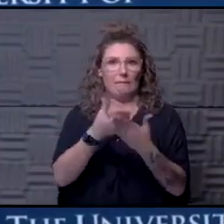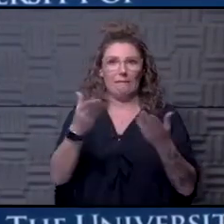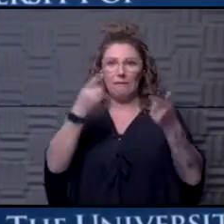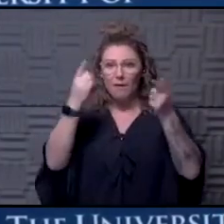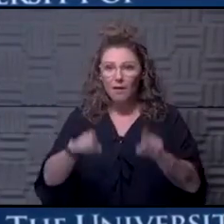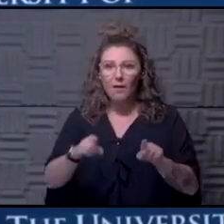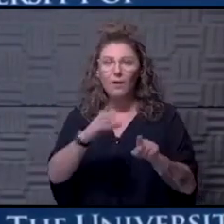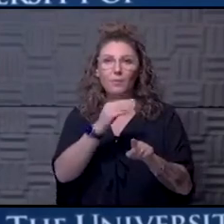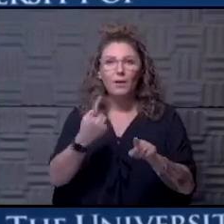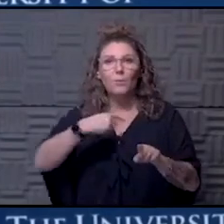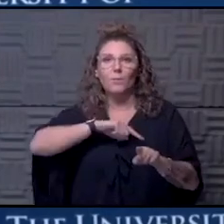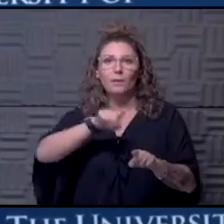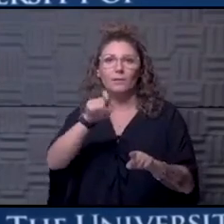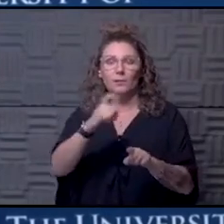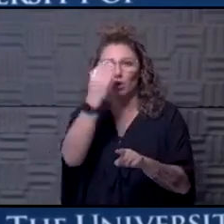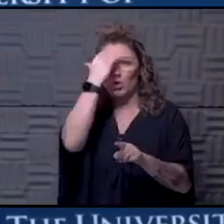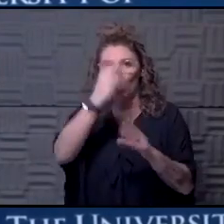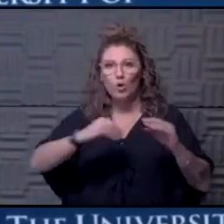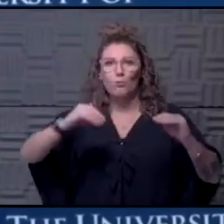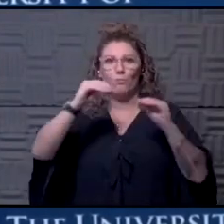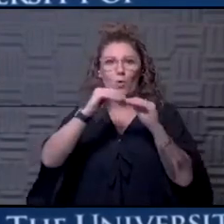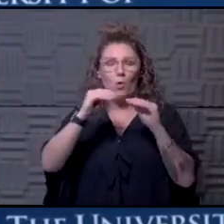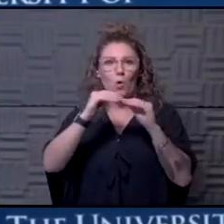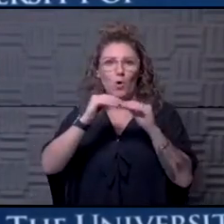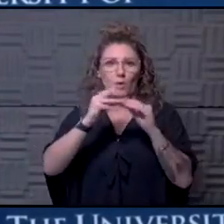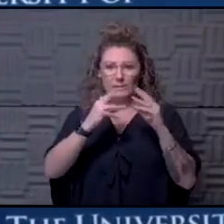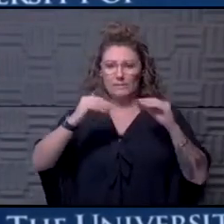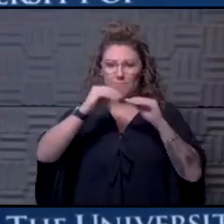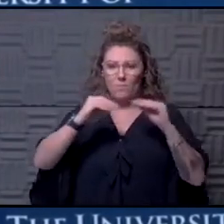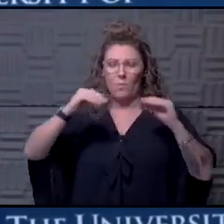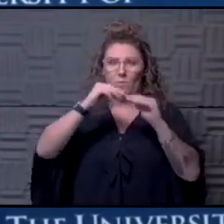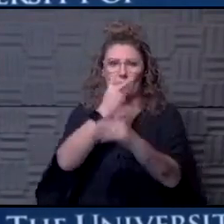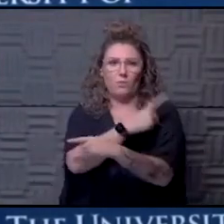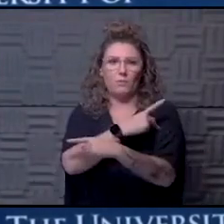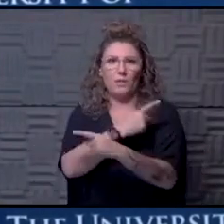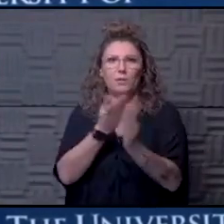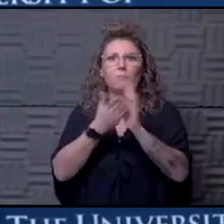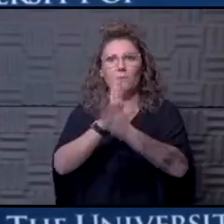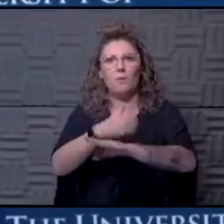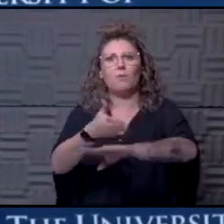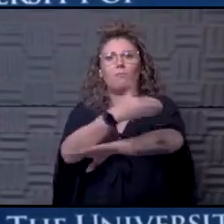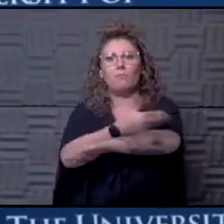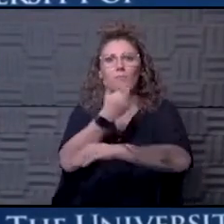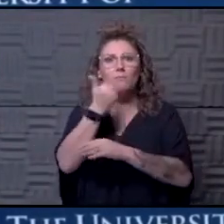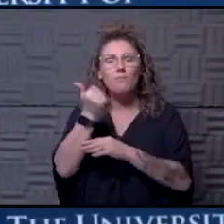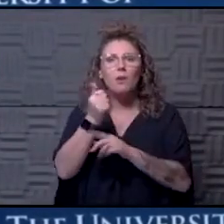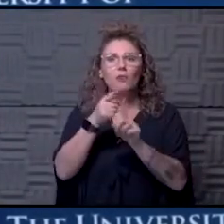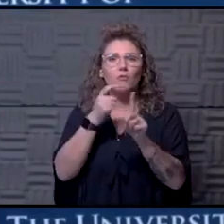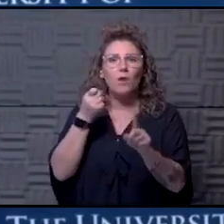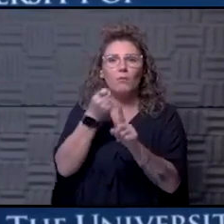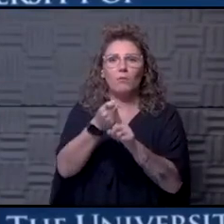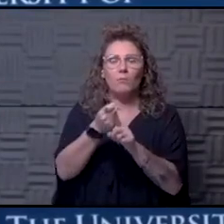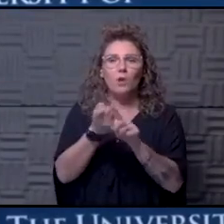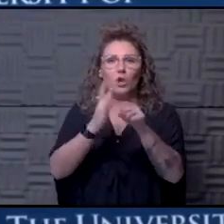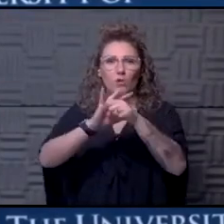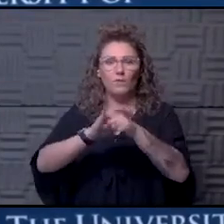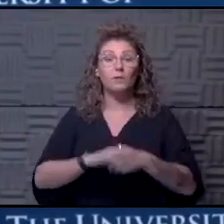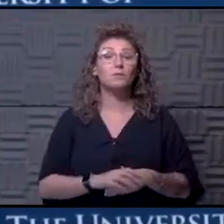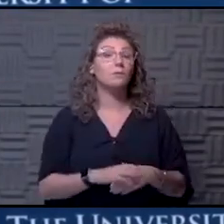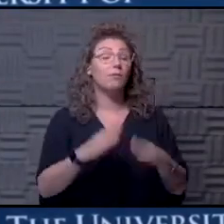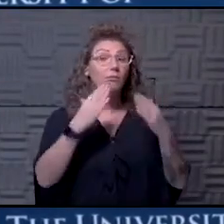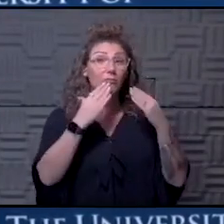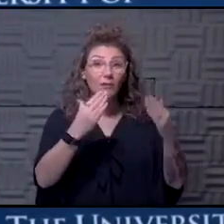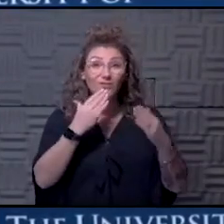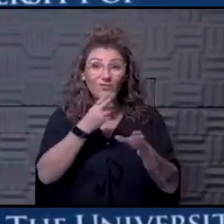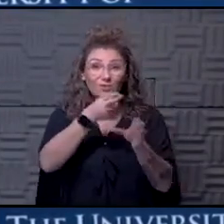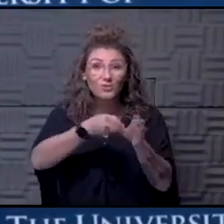and we need to know more about it as more and more patients get better from the acute COVID. All right. Well, thank